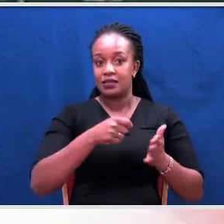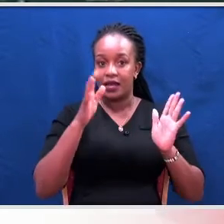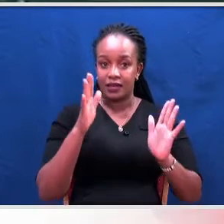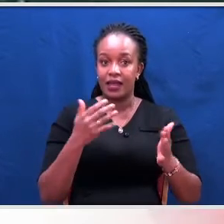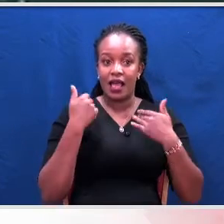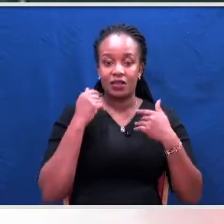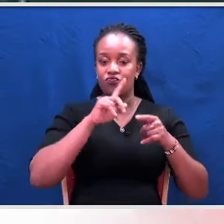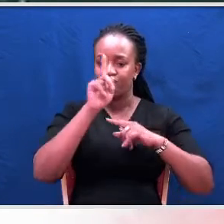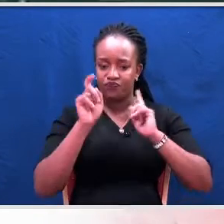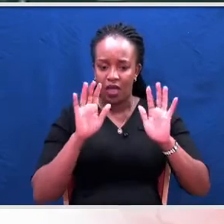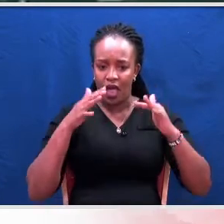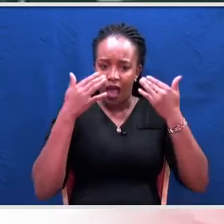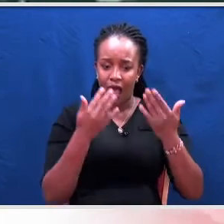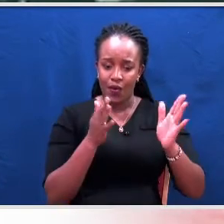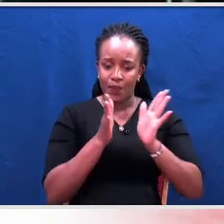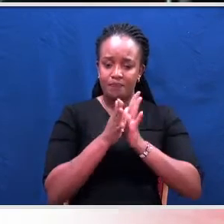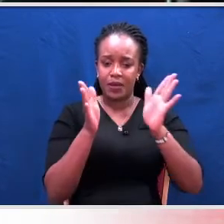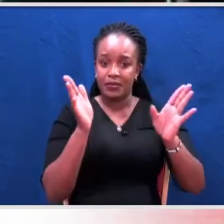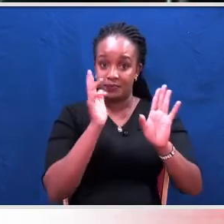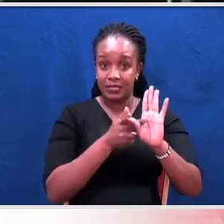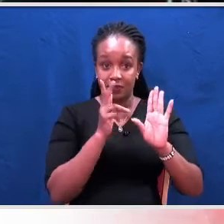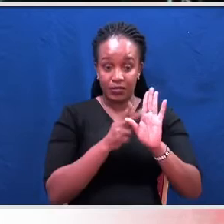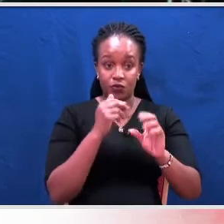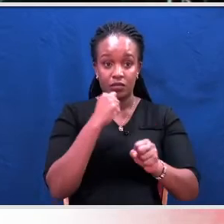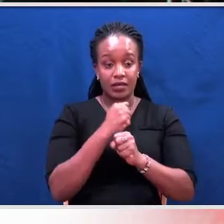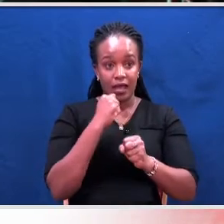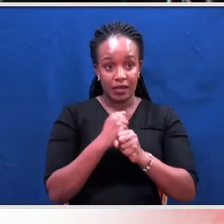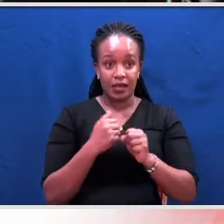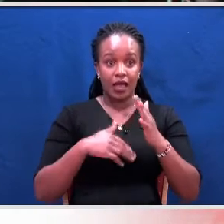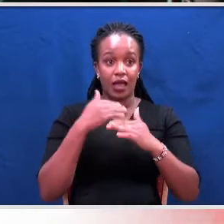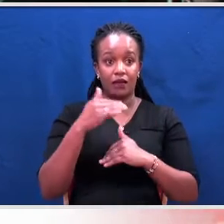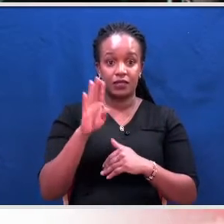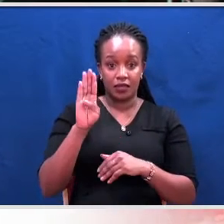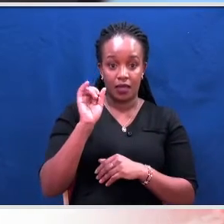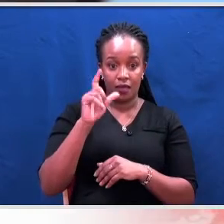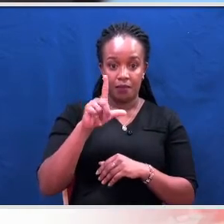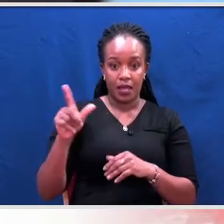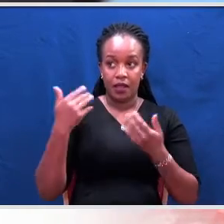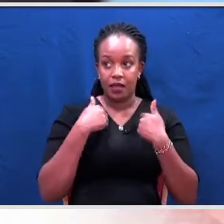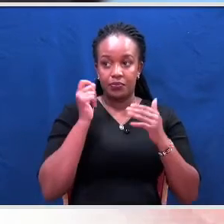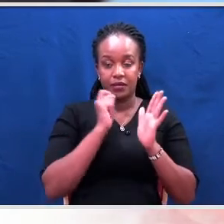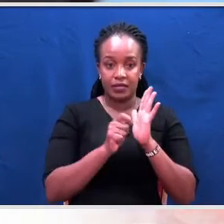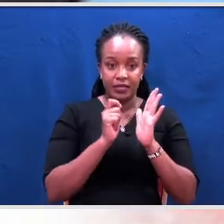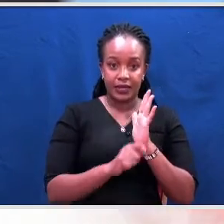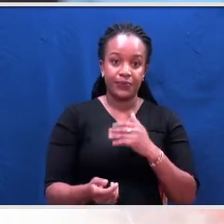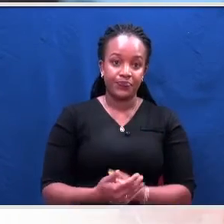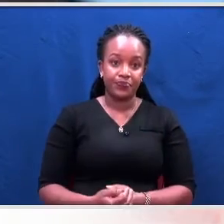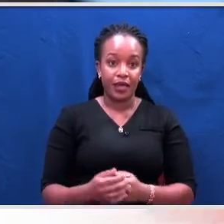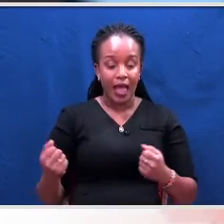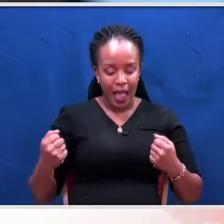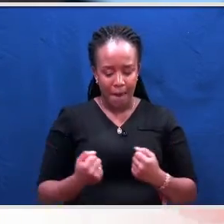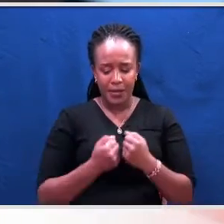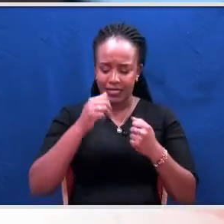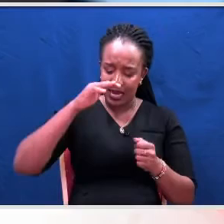citing how public participation was done way after the bill had been drafted. It happens too late in the